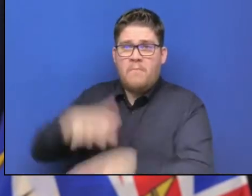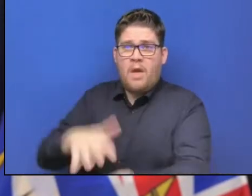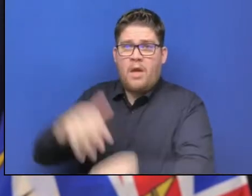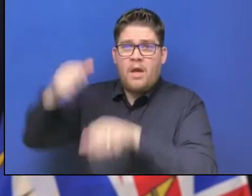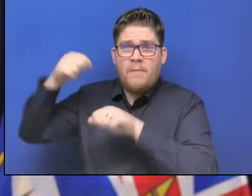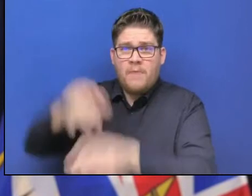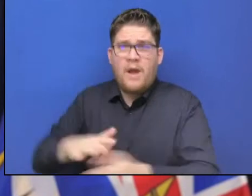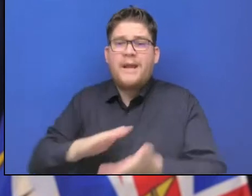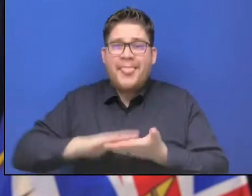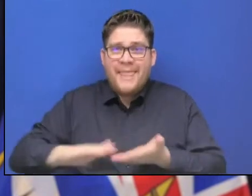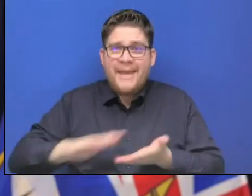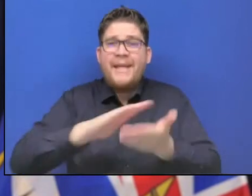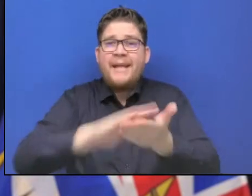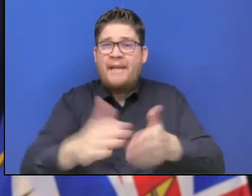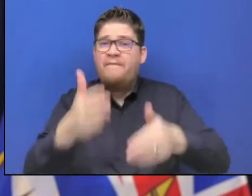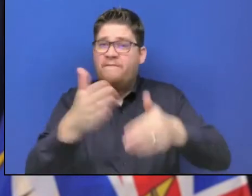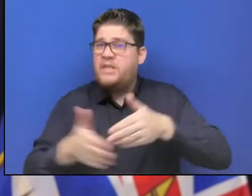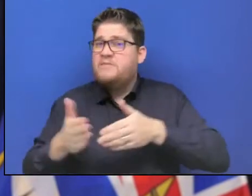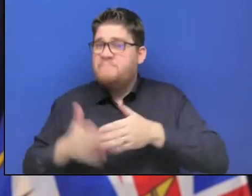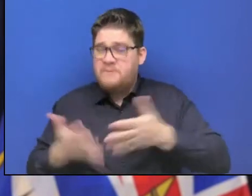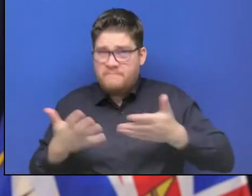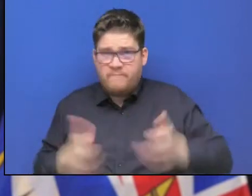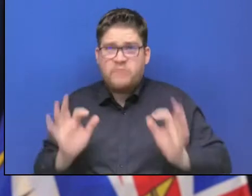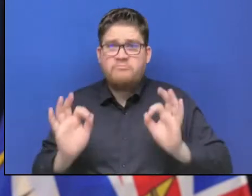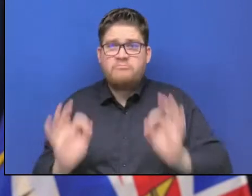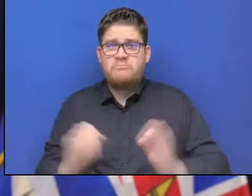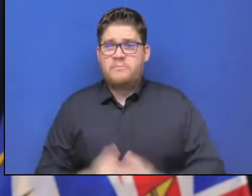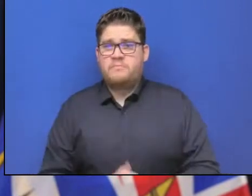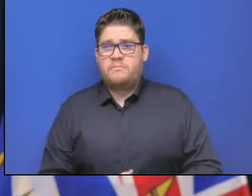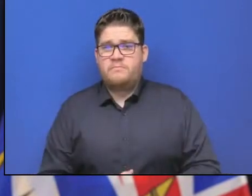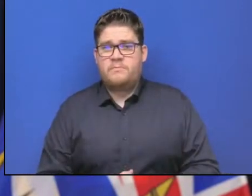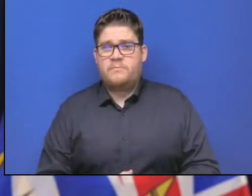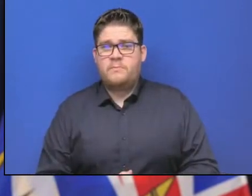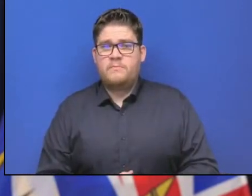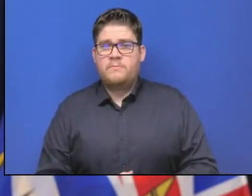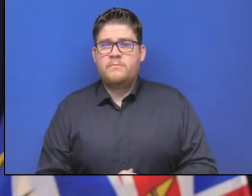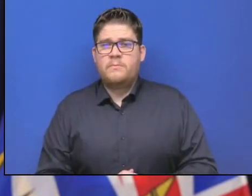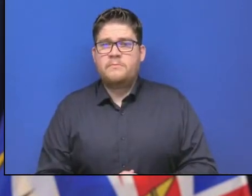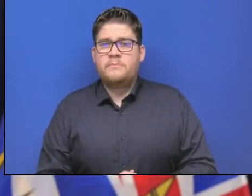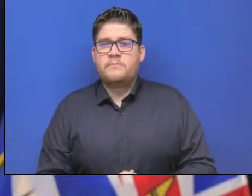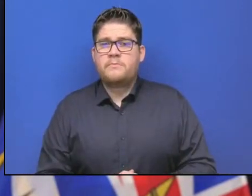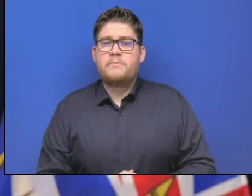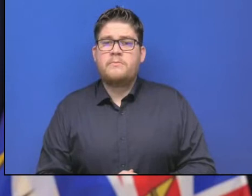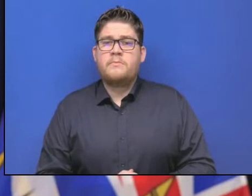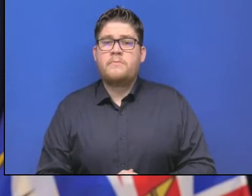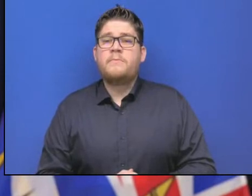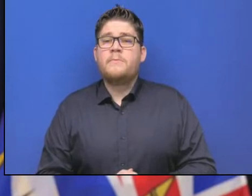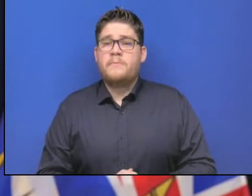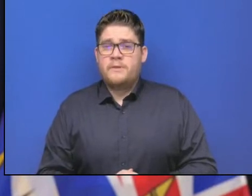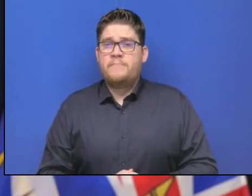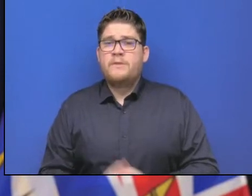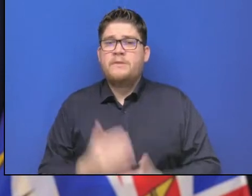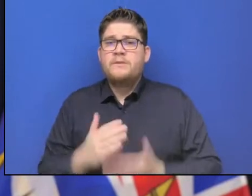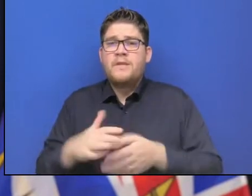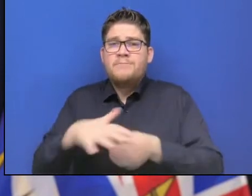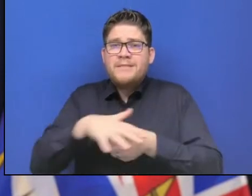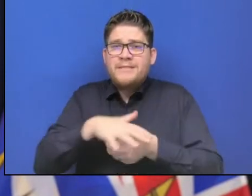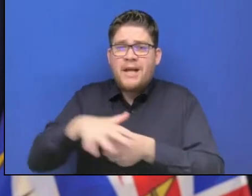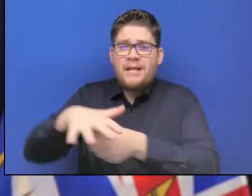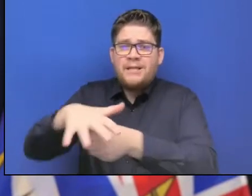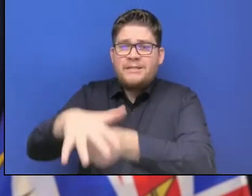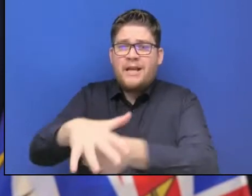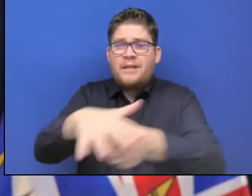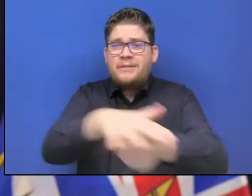well. As it relates to site-specific updates along the Coquihalla moving from north from Hope